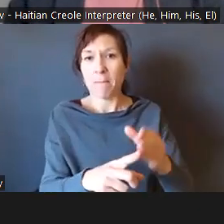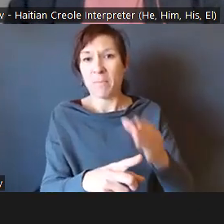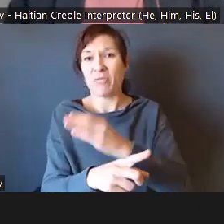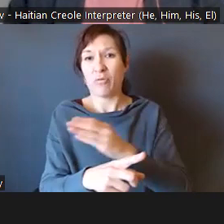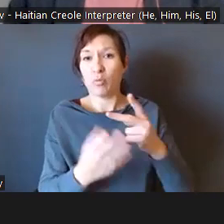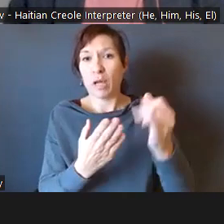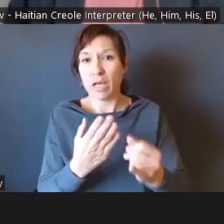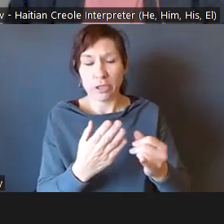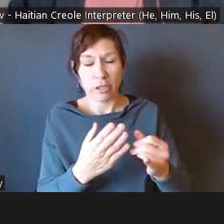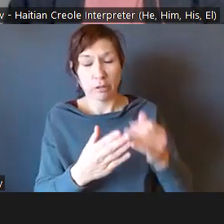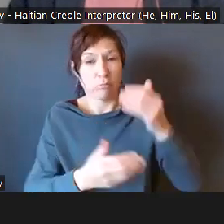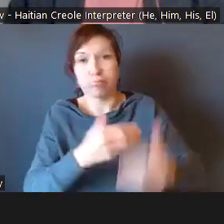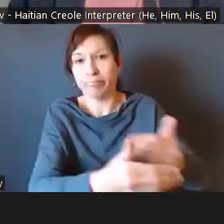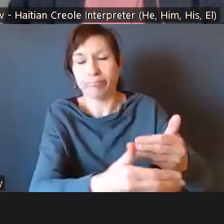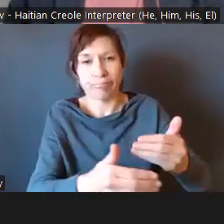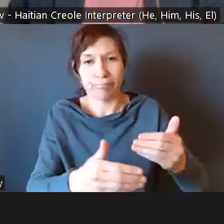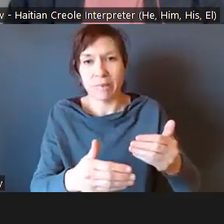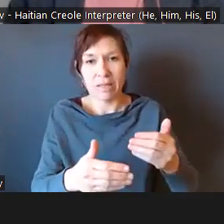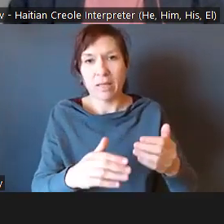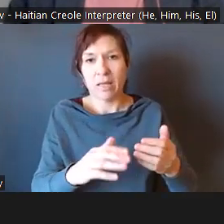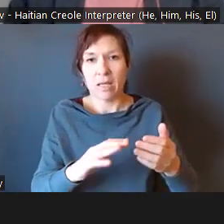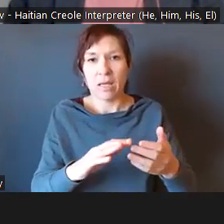in a harmful direction.